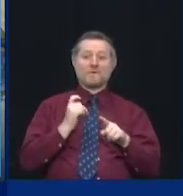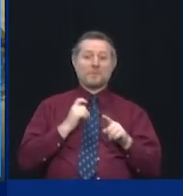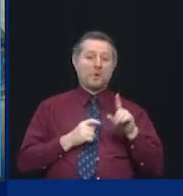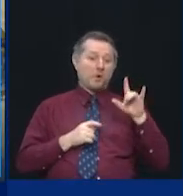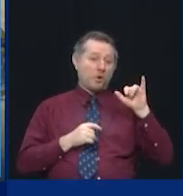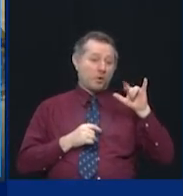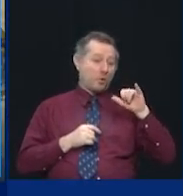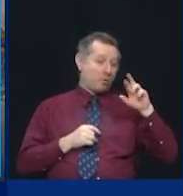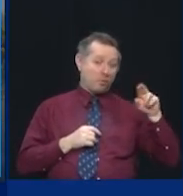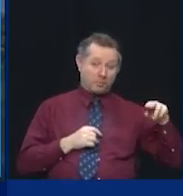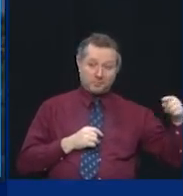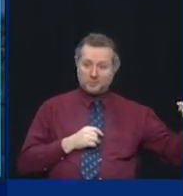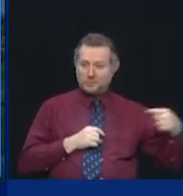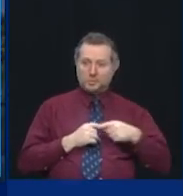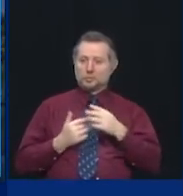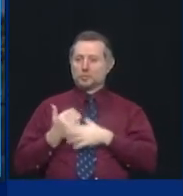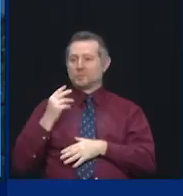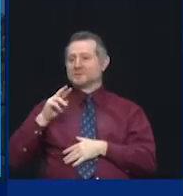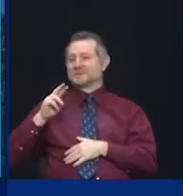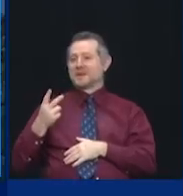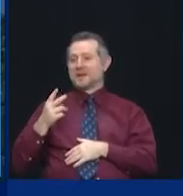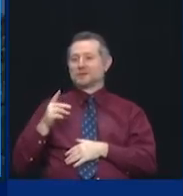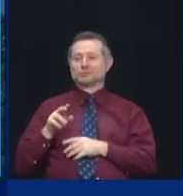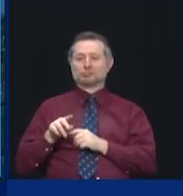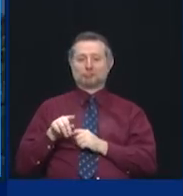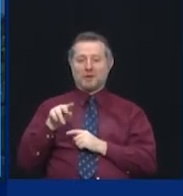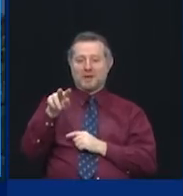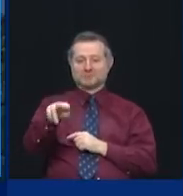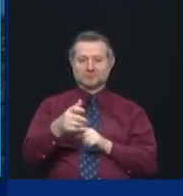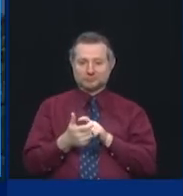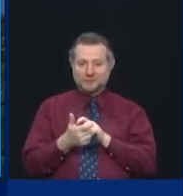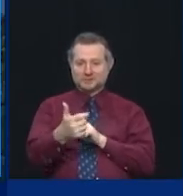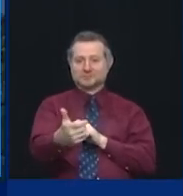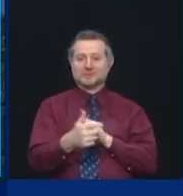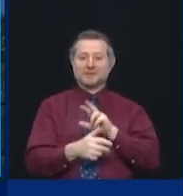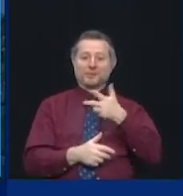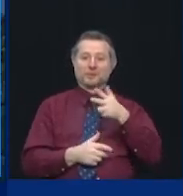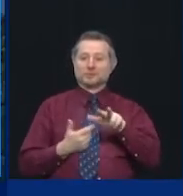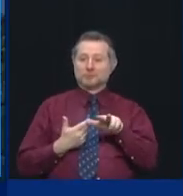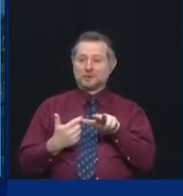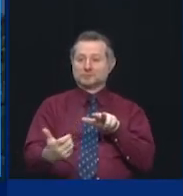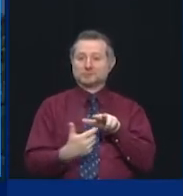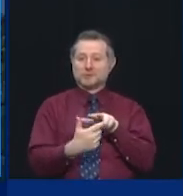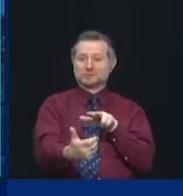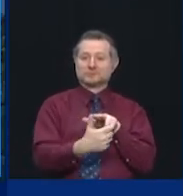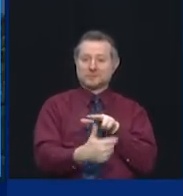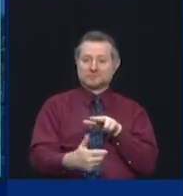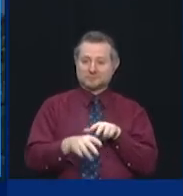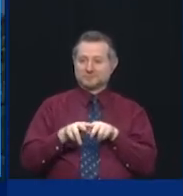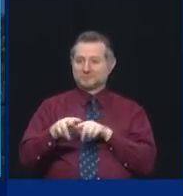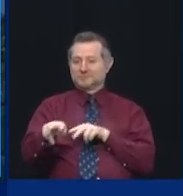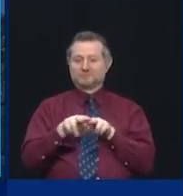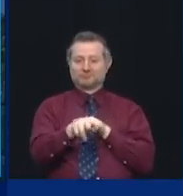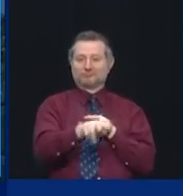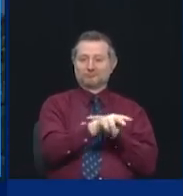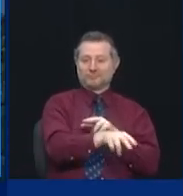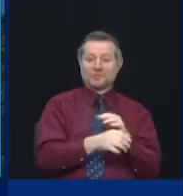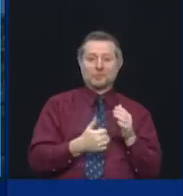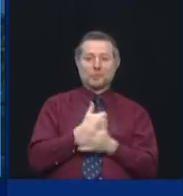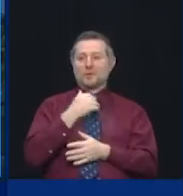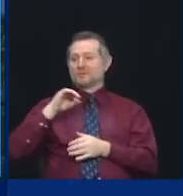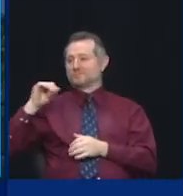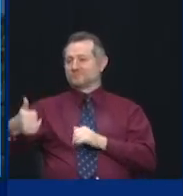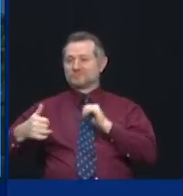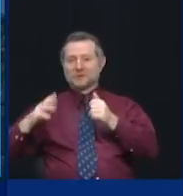3rd track, new stations, a new Belmont Arena that we're building on Long Island to house the